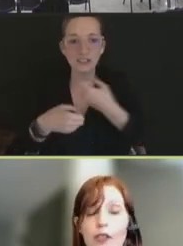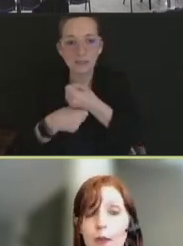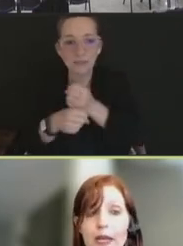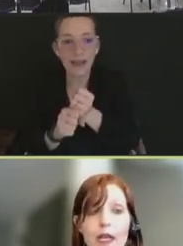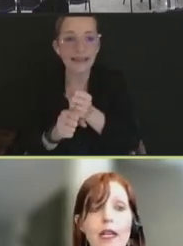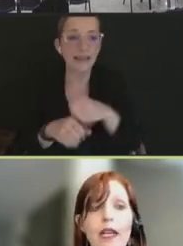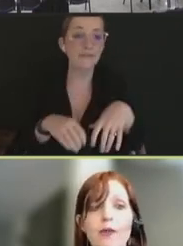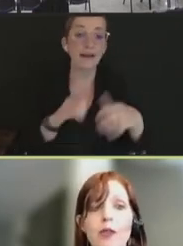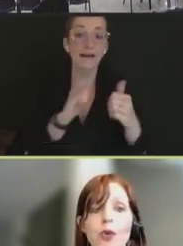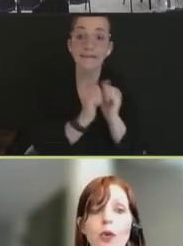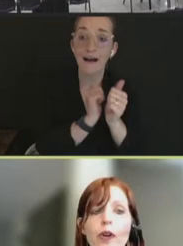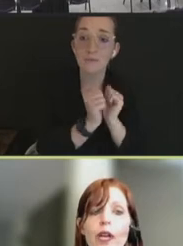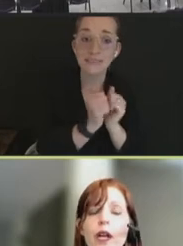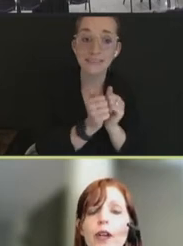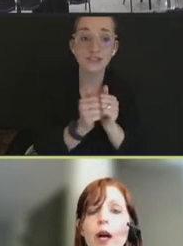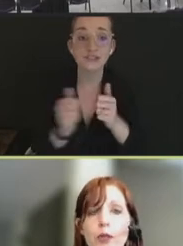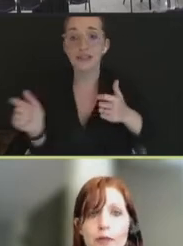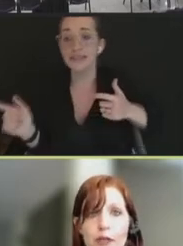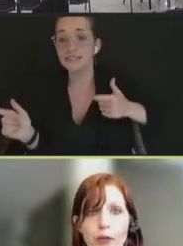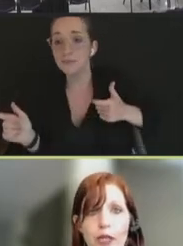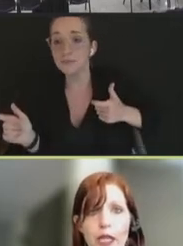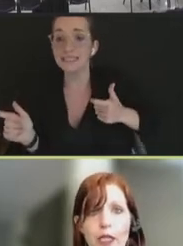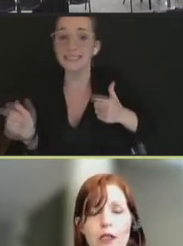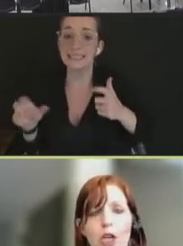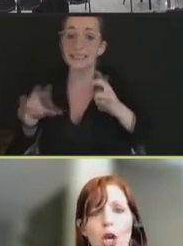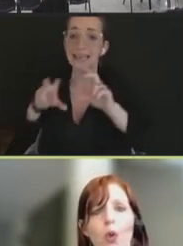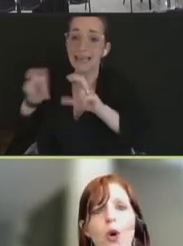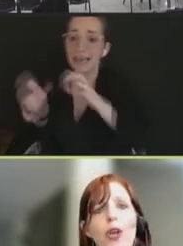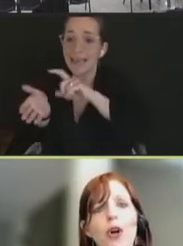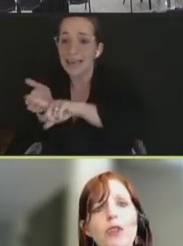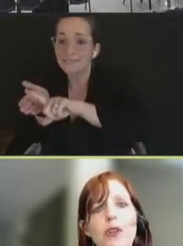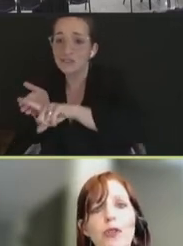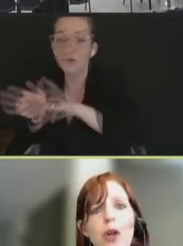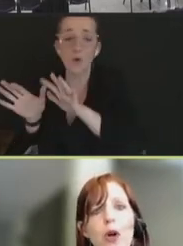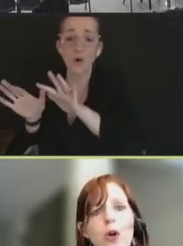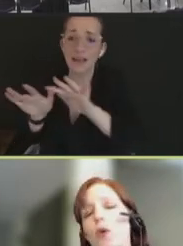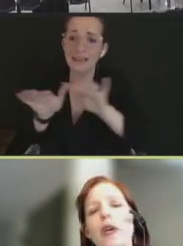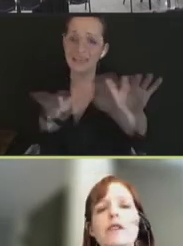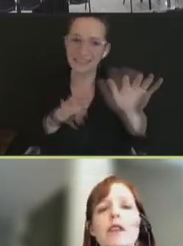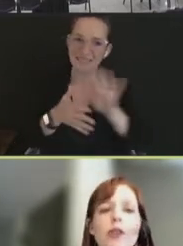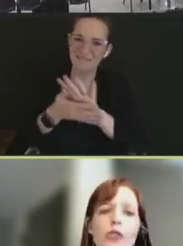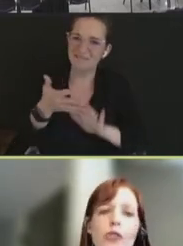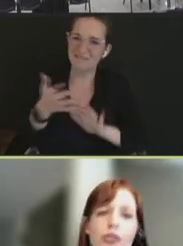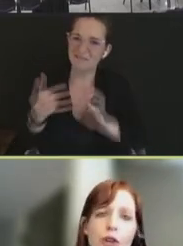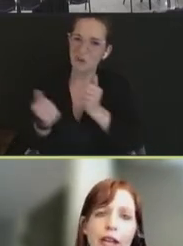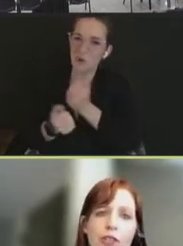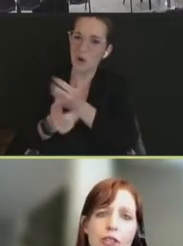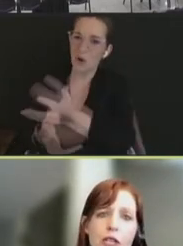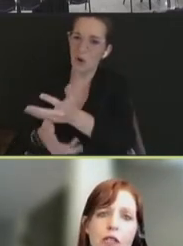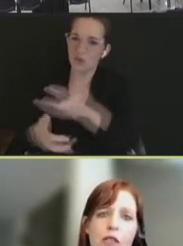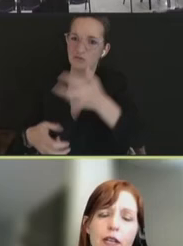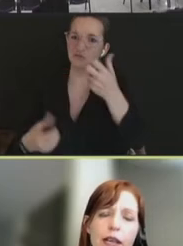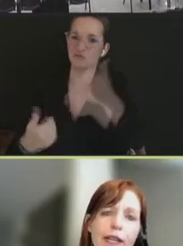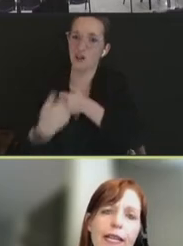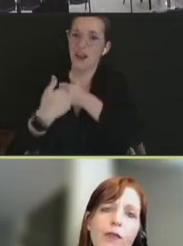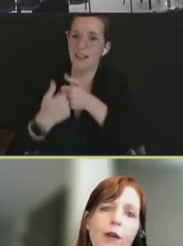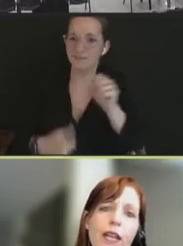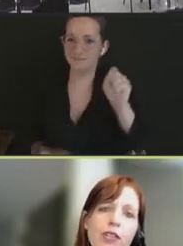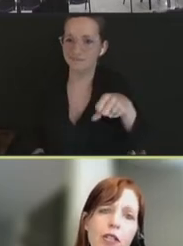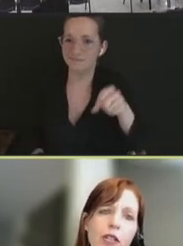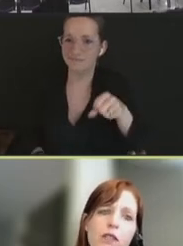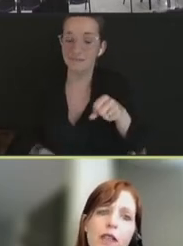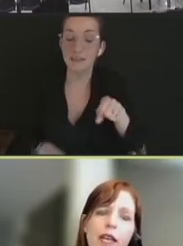speed, inventory, a number of different things. What we also know is that there are strategies and